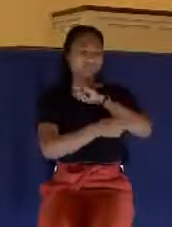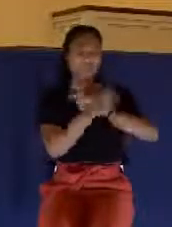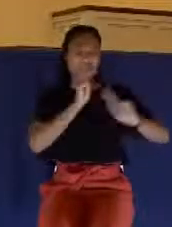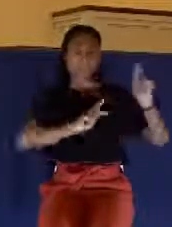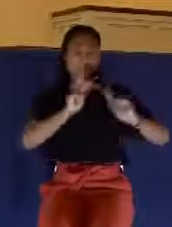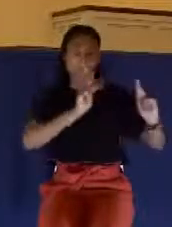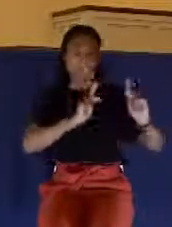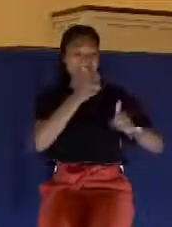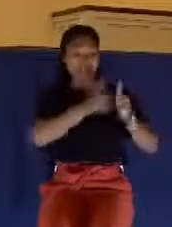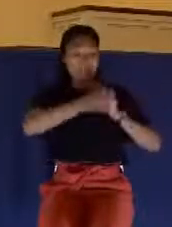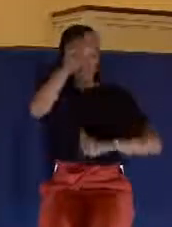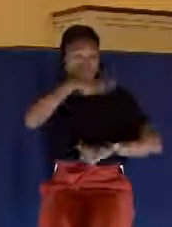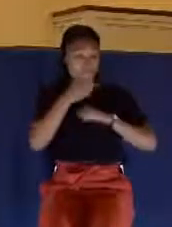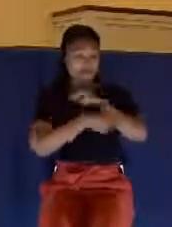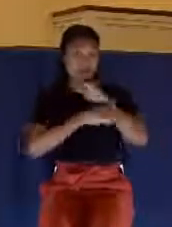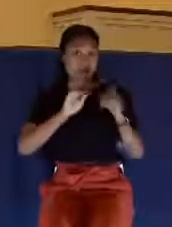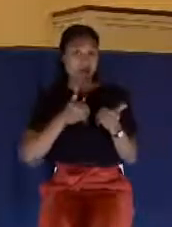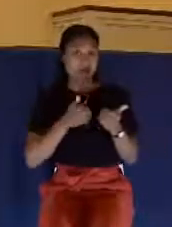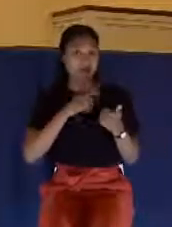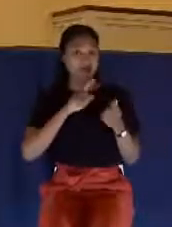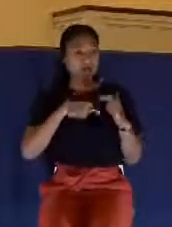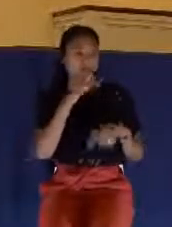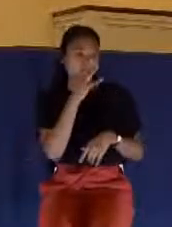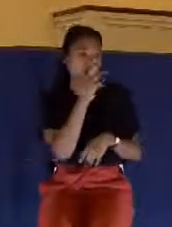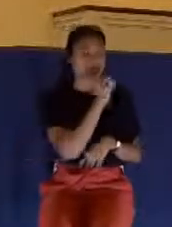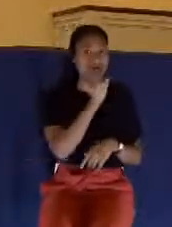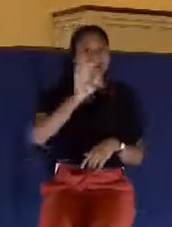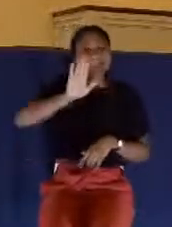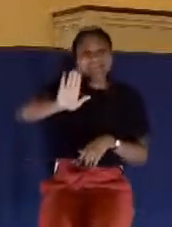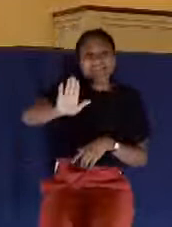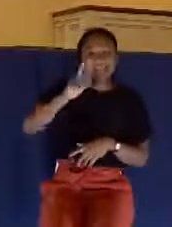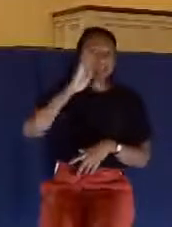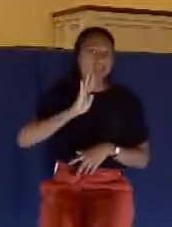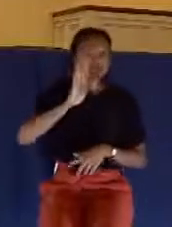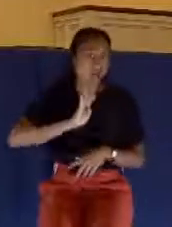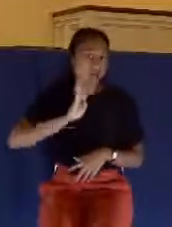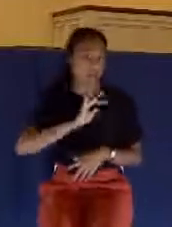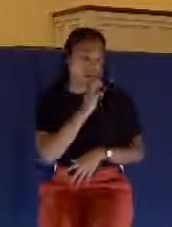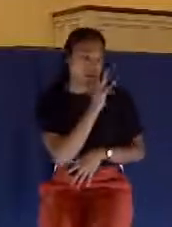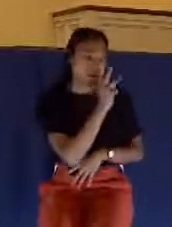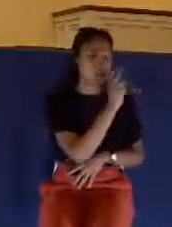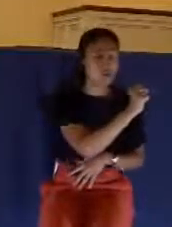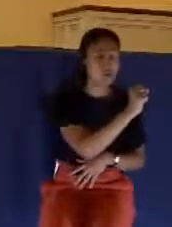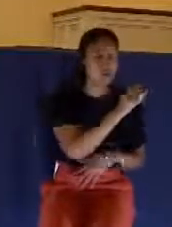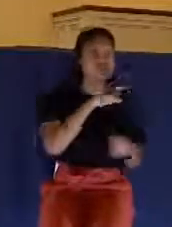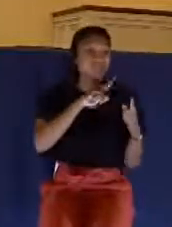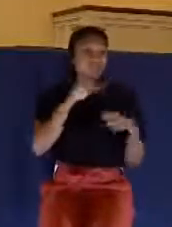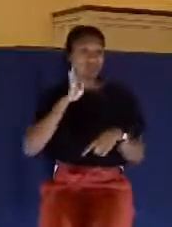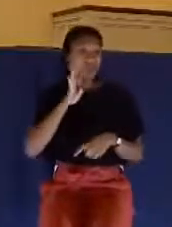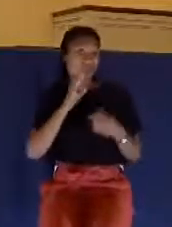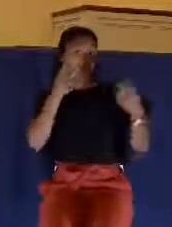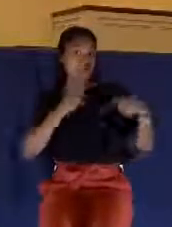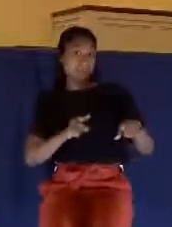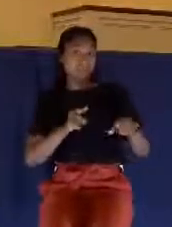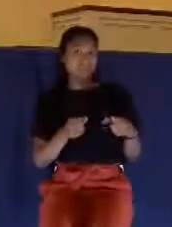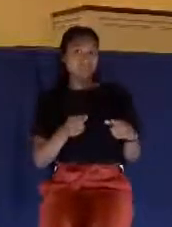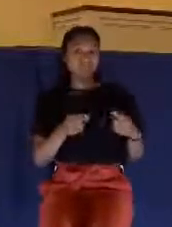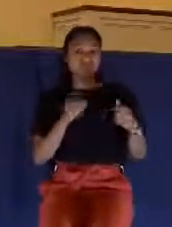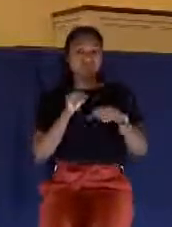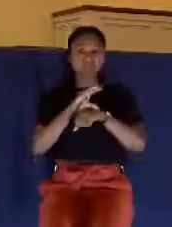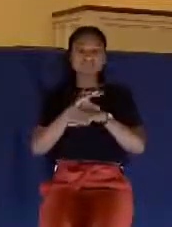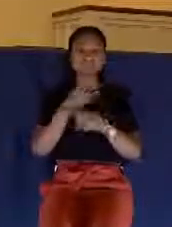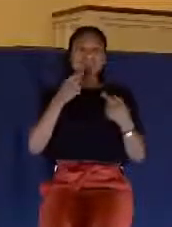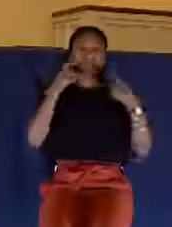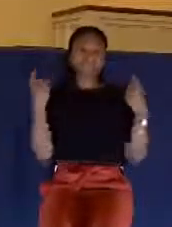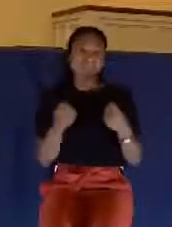man is tempted when he is drawn away of his own lust and enticed. Then when lust hath conceived, it bringeth forth sin, and sin, when it